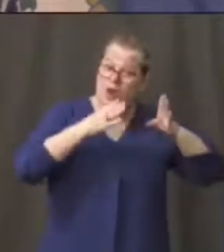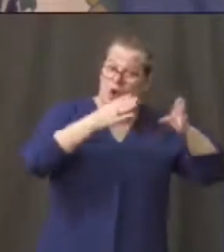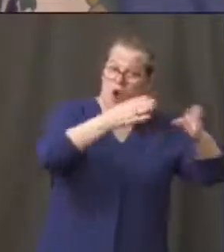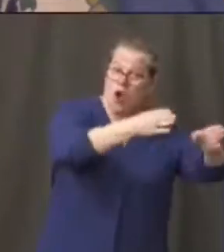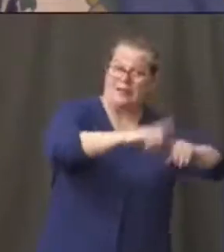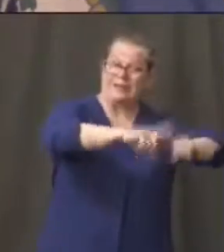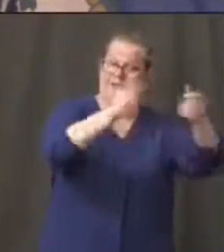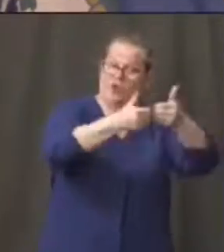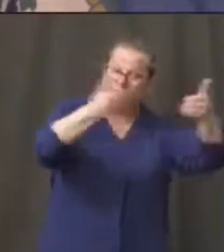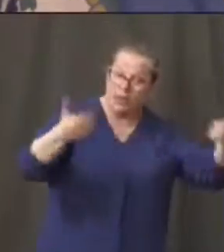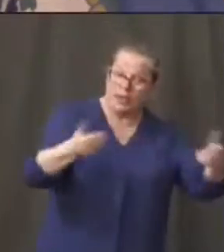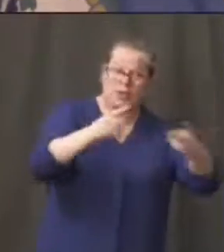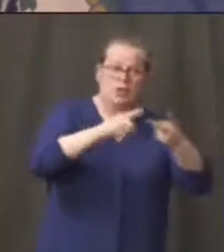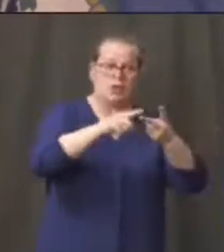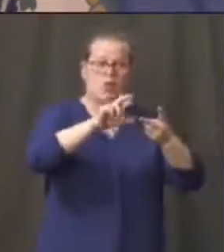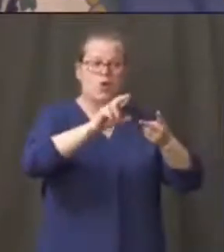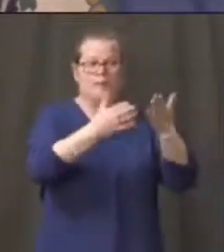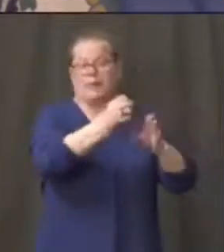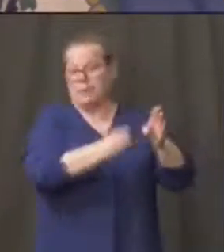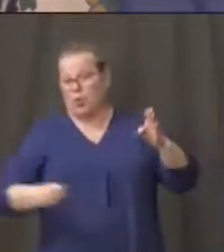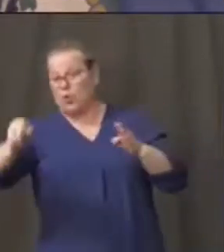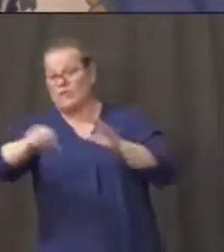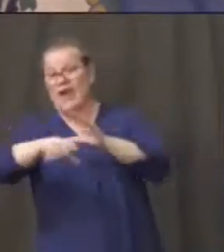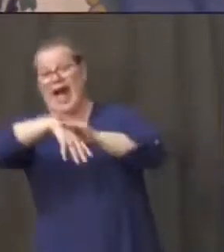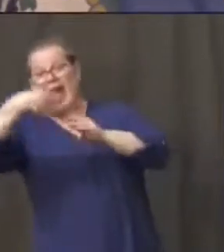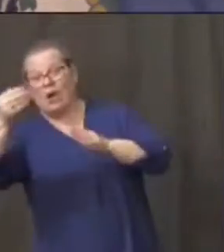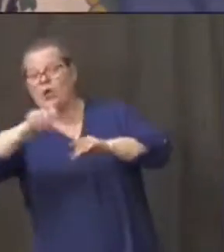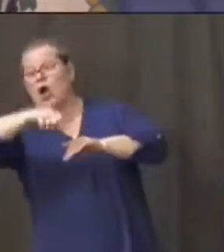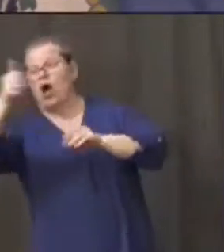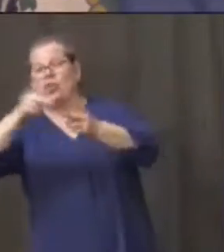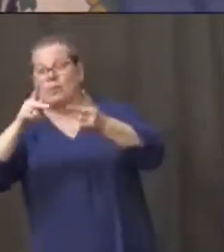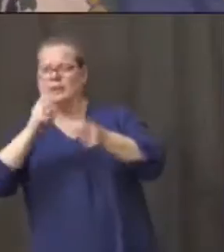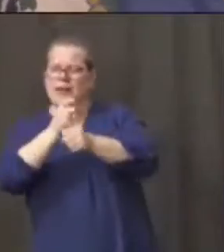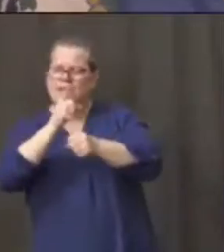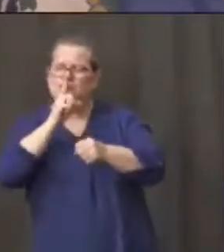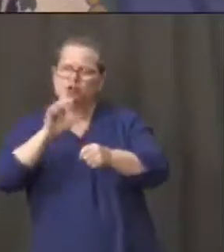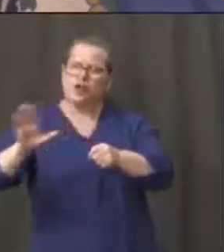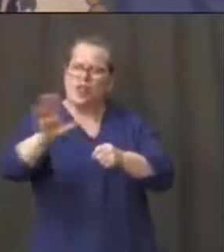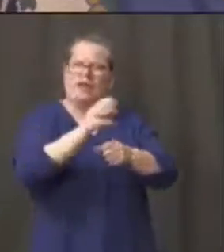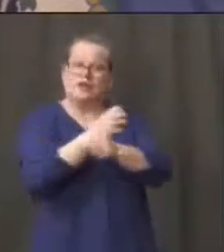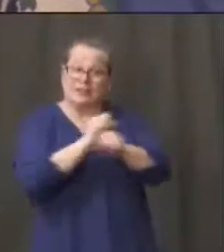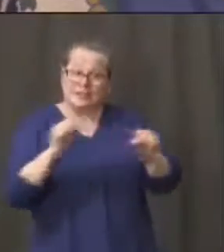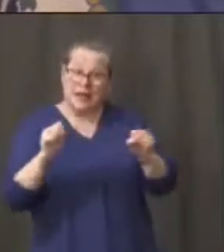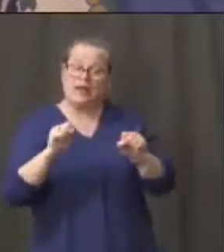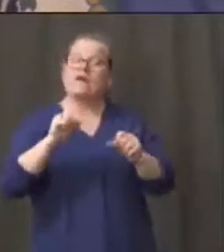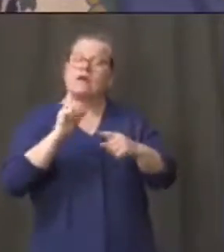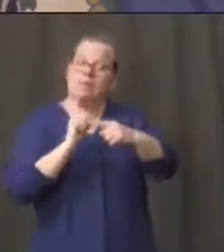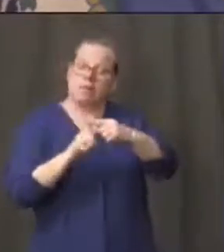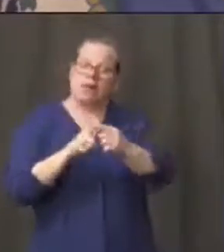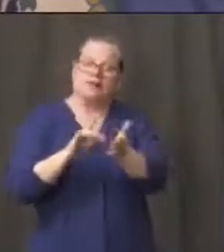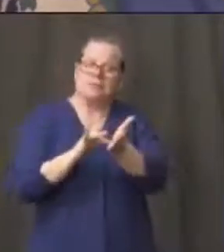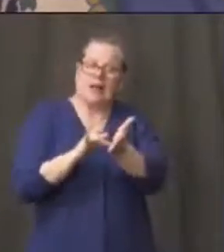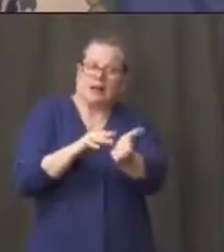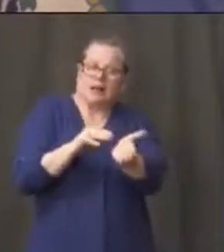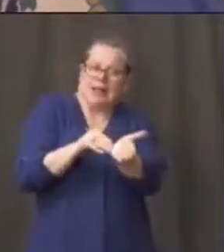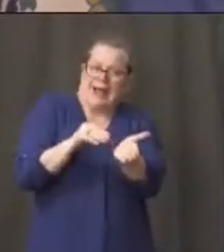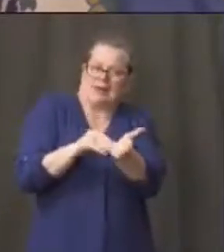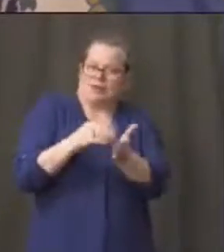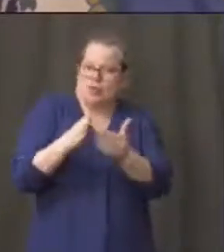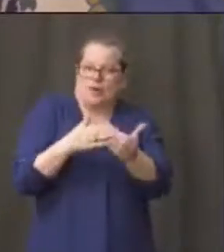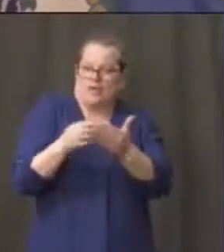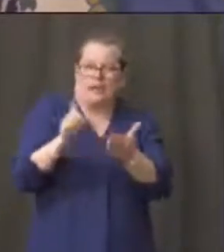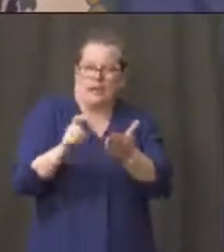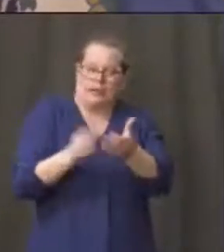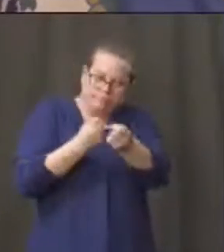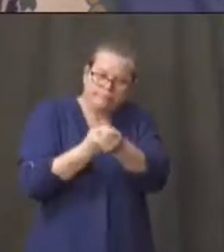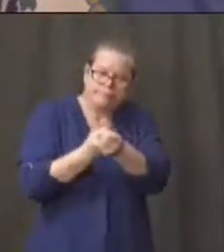and where we can make sure they have the medical needs they do and also they're doing a risk assessment so a lot of folks are also being let out